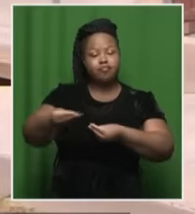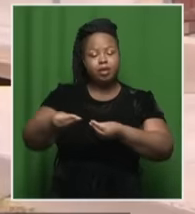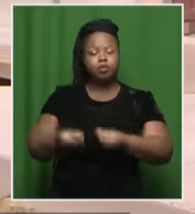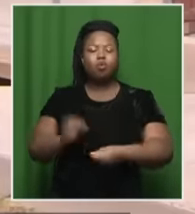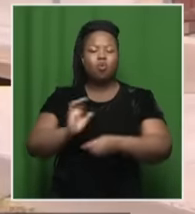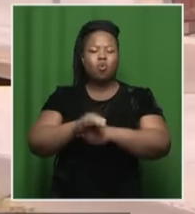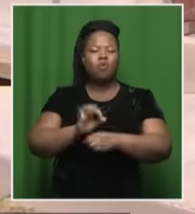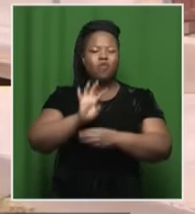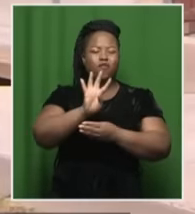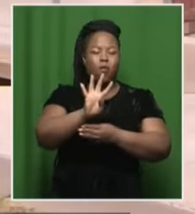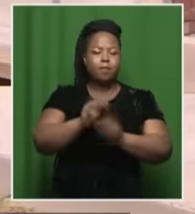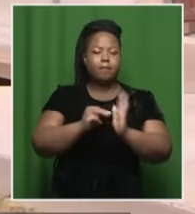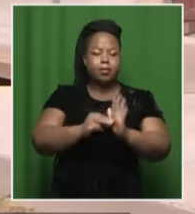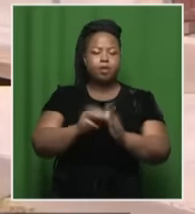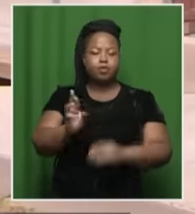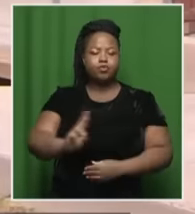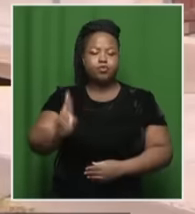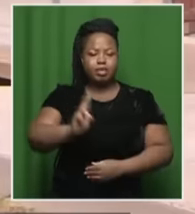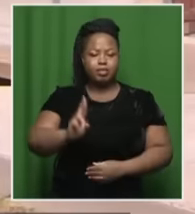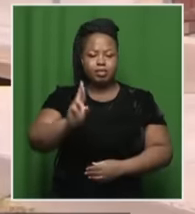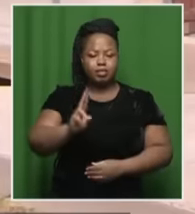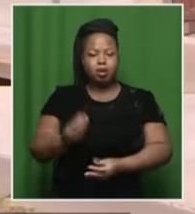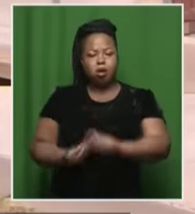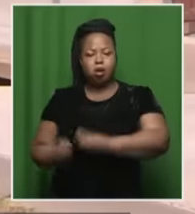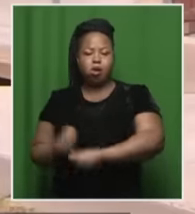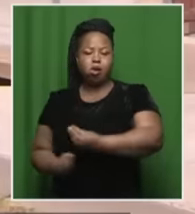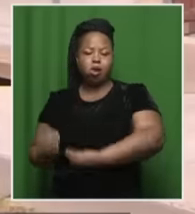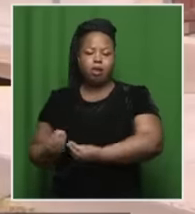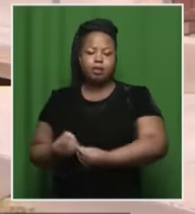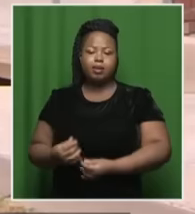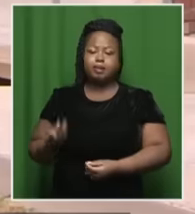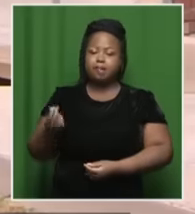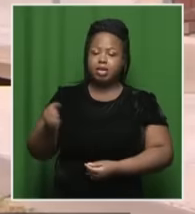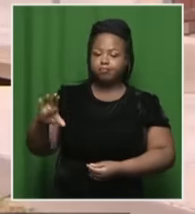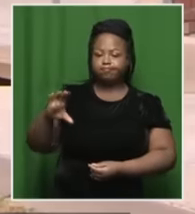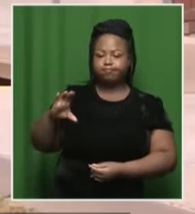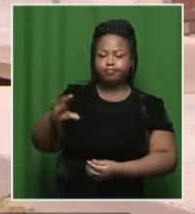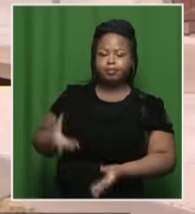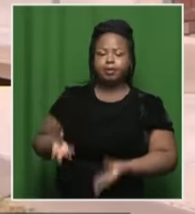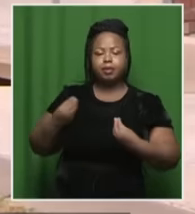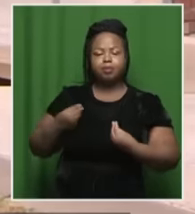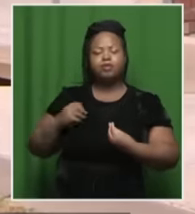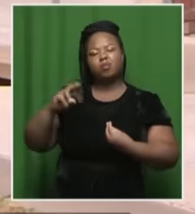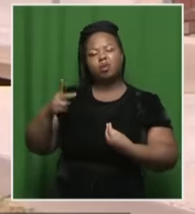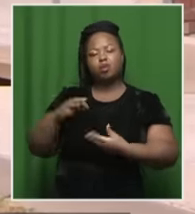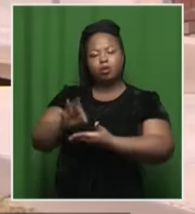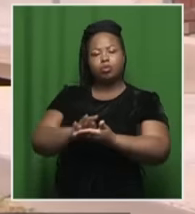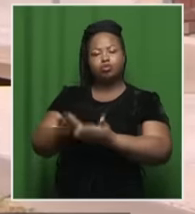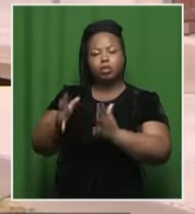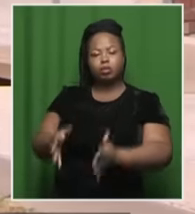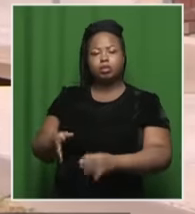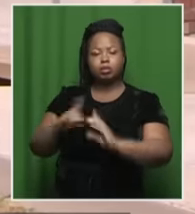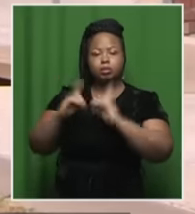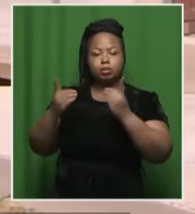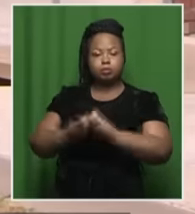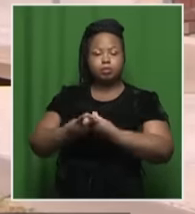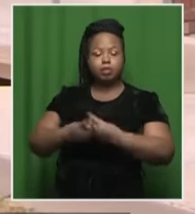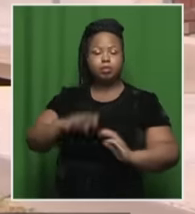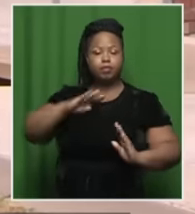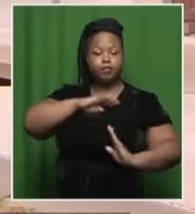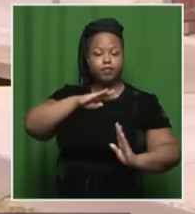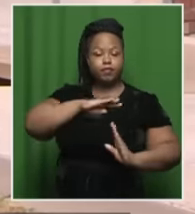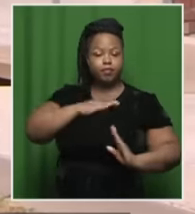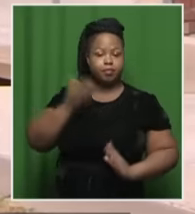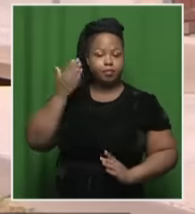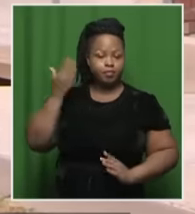rands of gratifications or slash bribes that she had received from one of the contractors in the Department of Defence